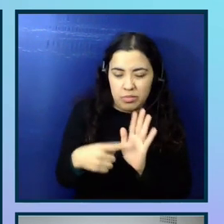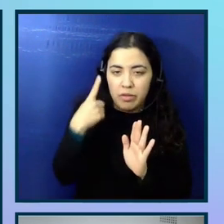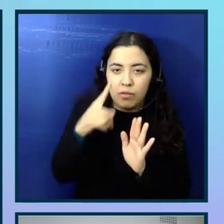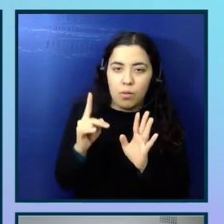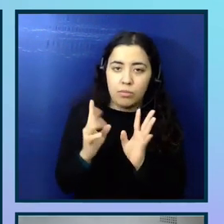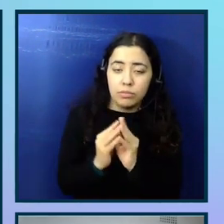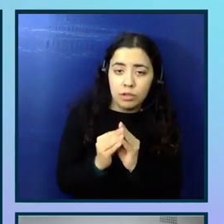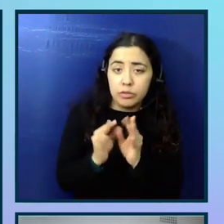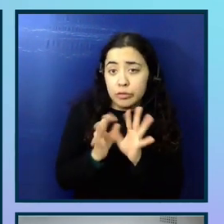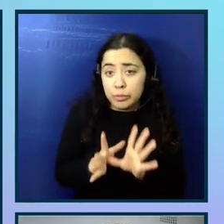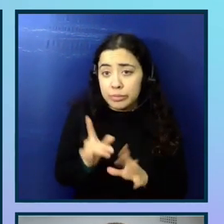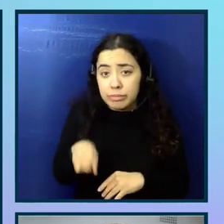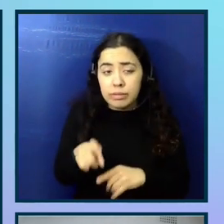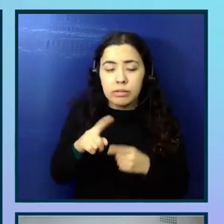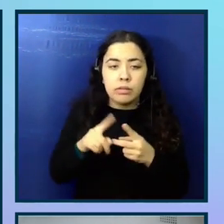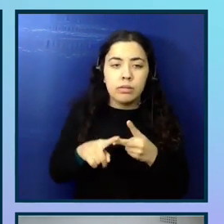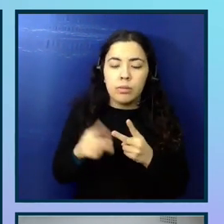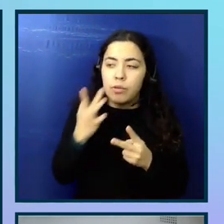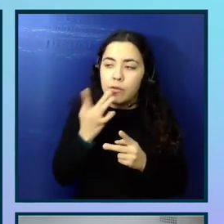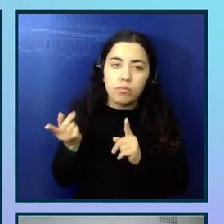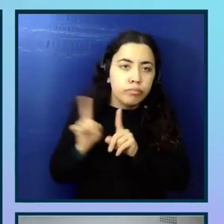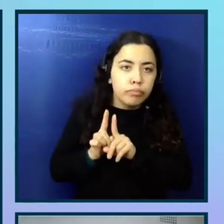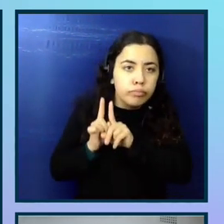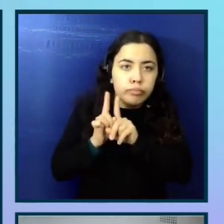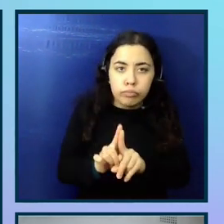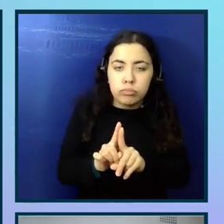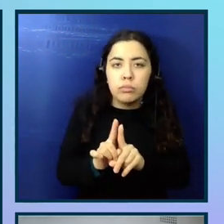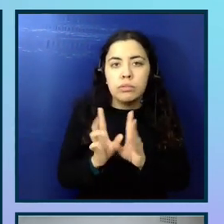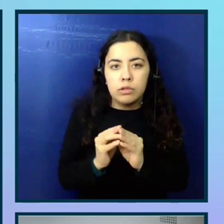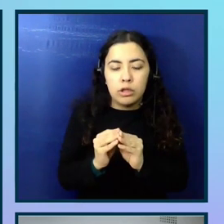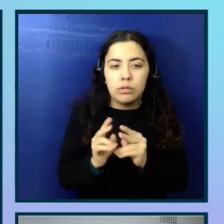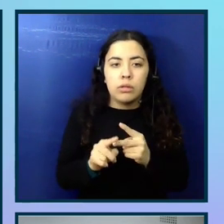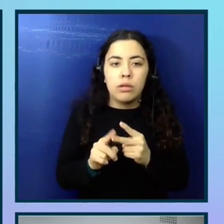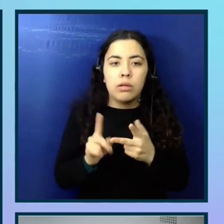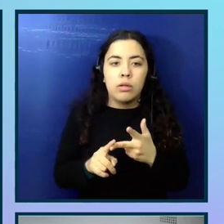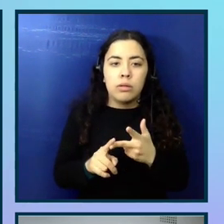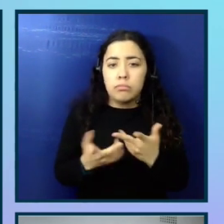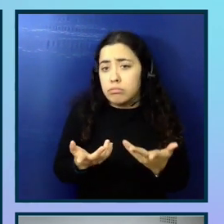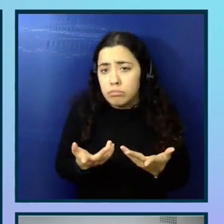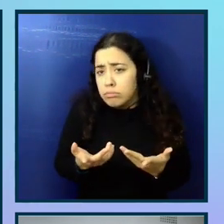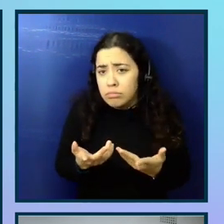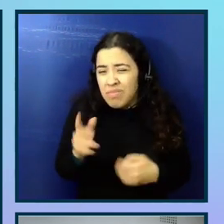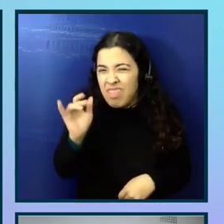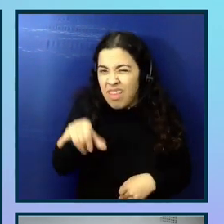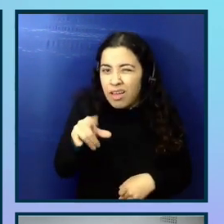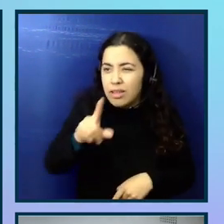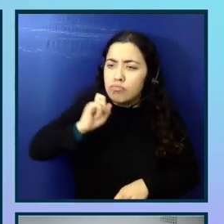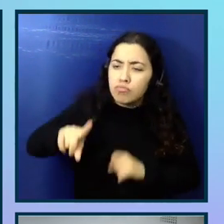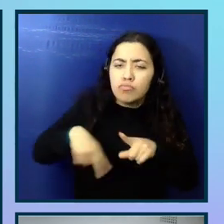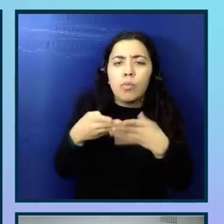session, or may prefer to bring someone in with them to the session. And so yeah, you can ask these questions.